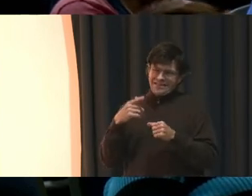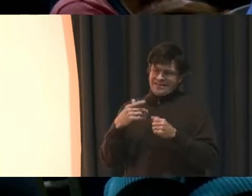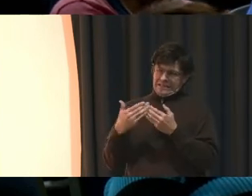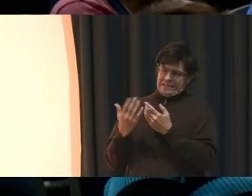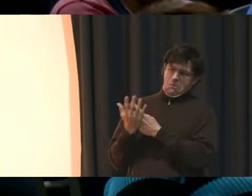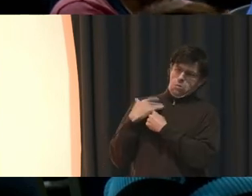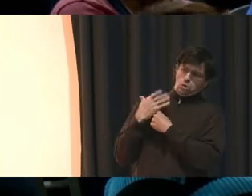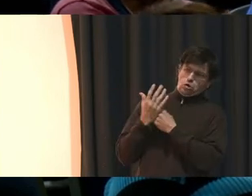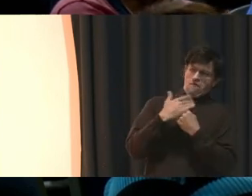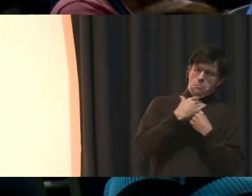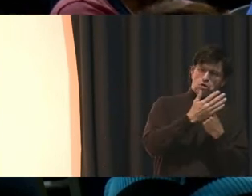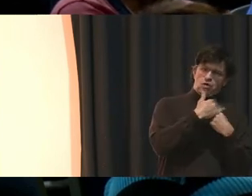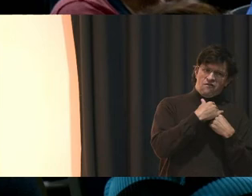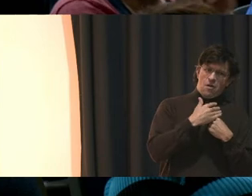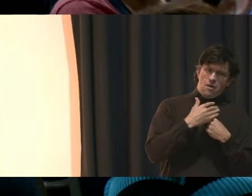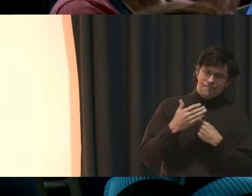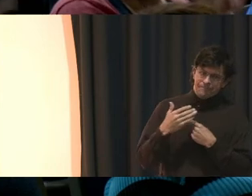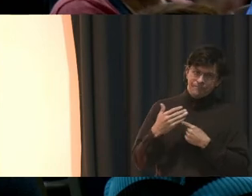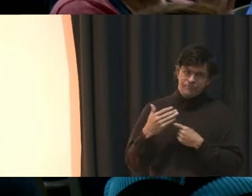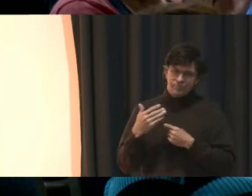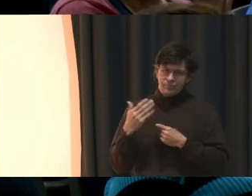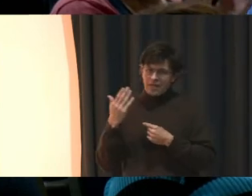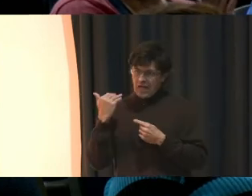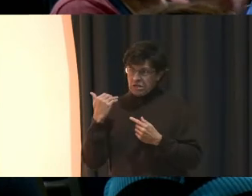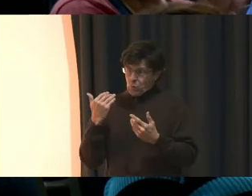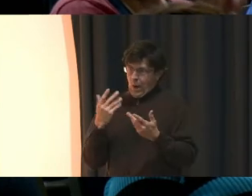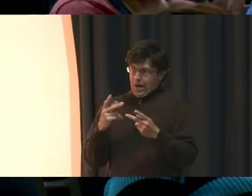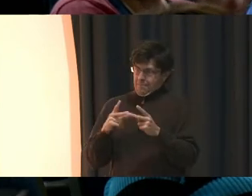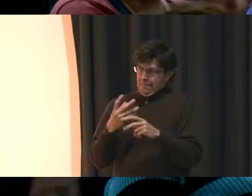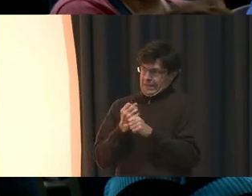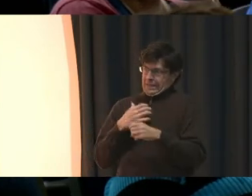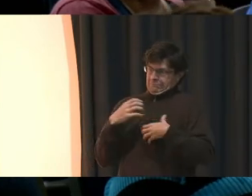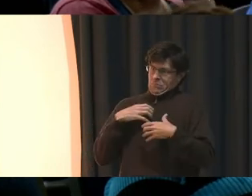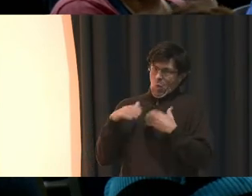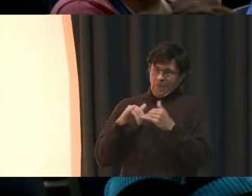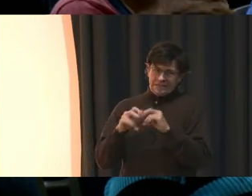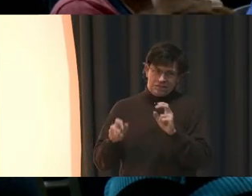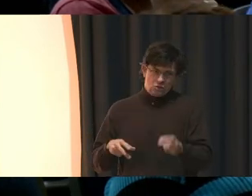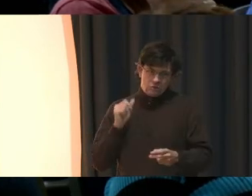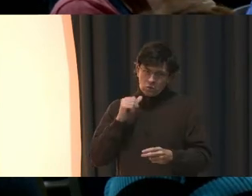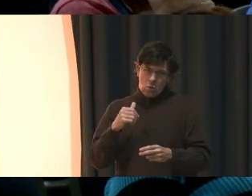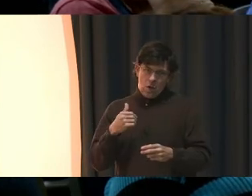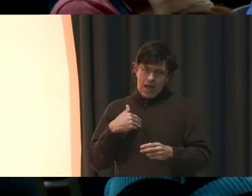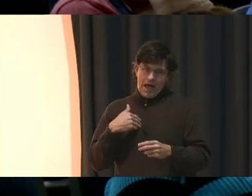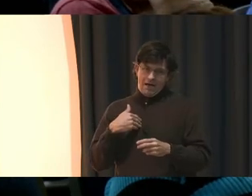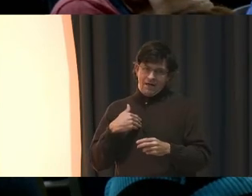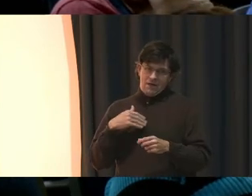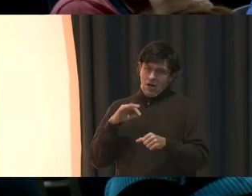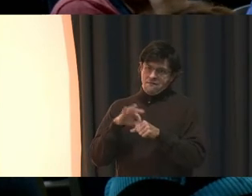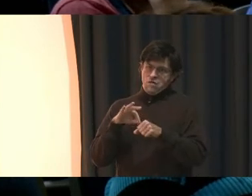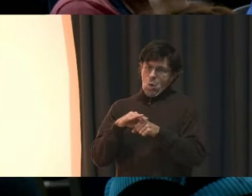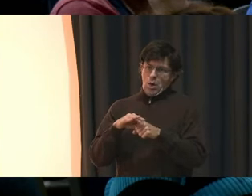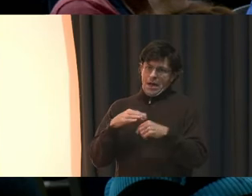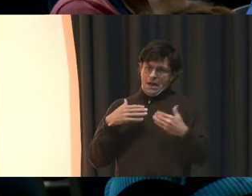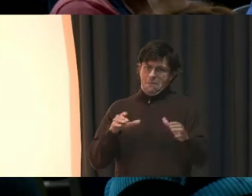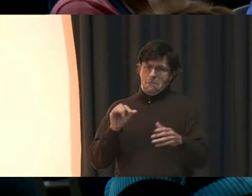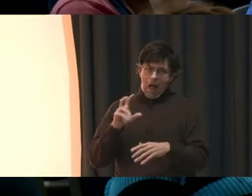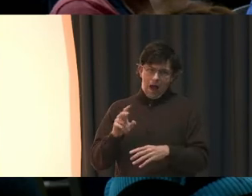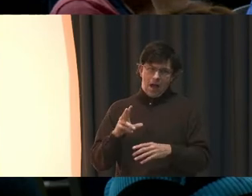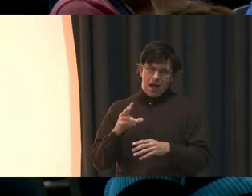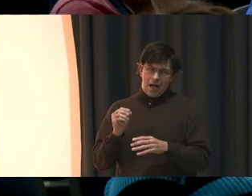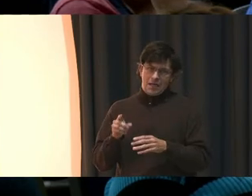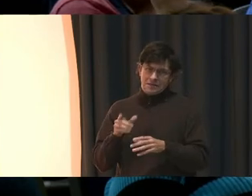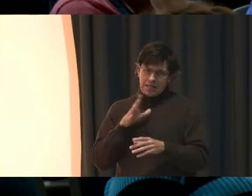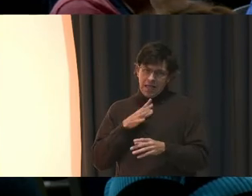passed along for all these new improvements and everything that everybody is getting. Because we are not a voting bloc. And she's right. This lady